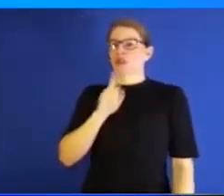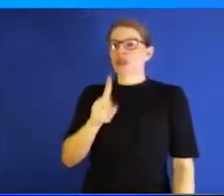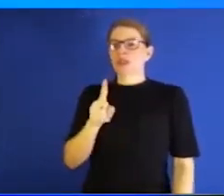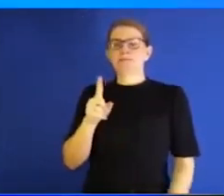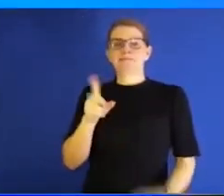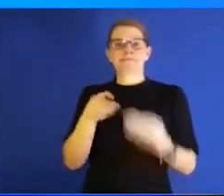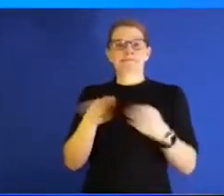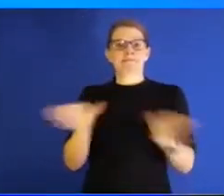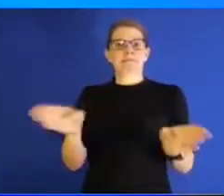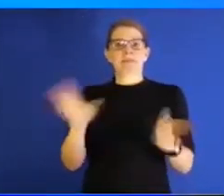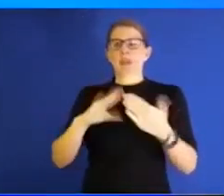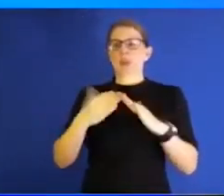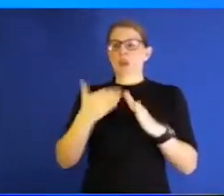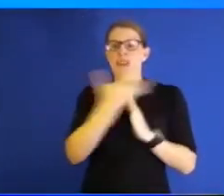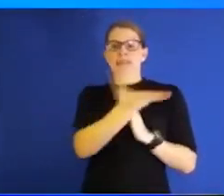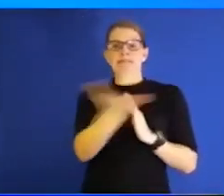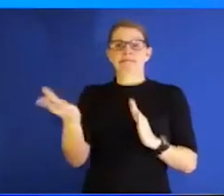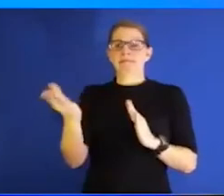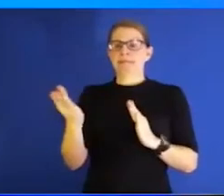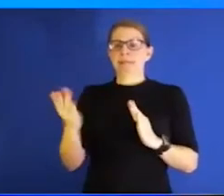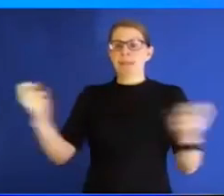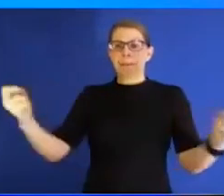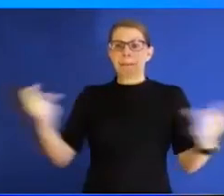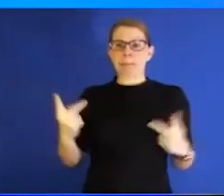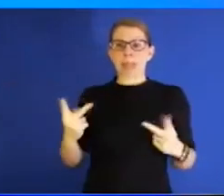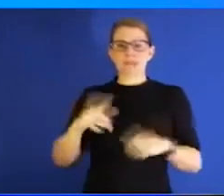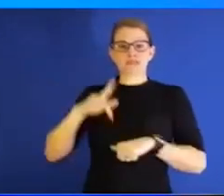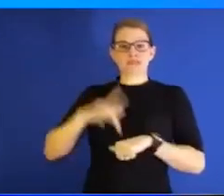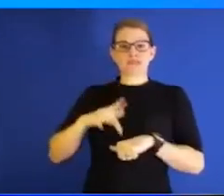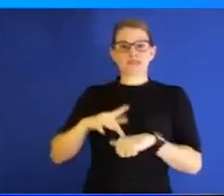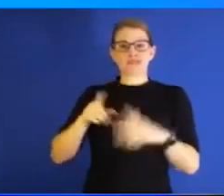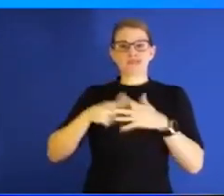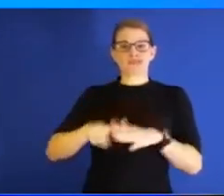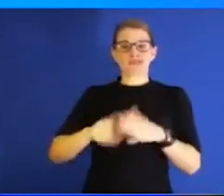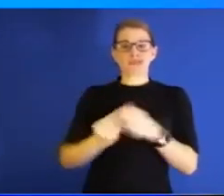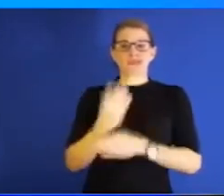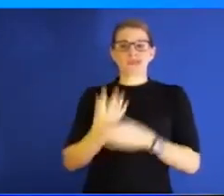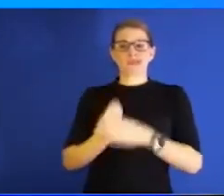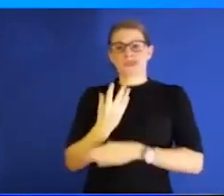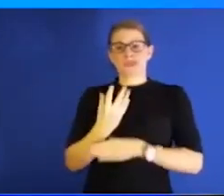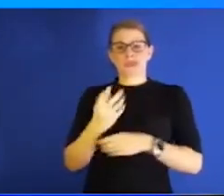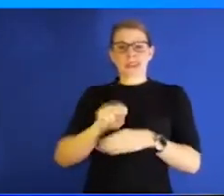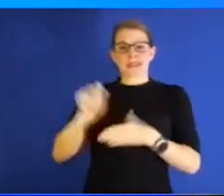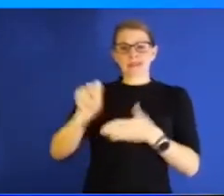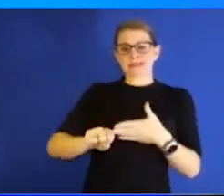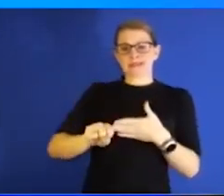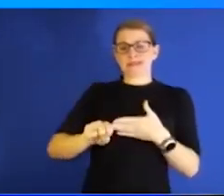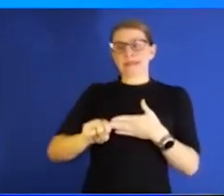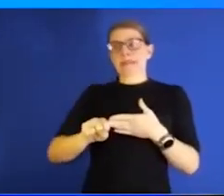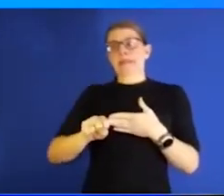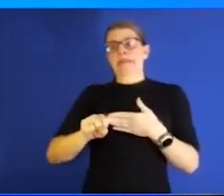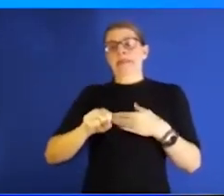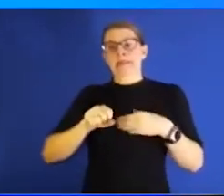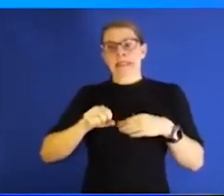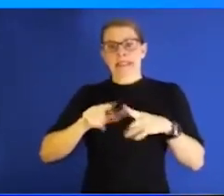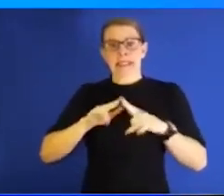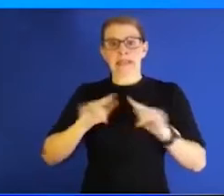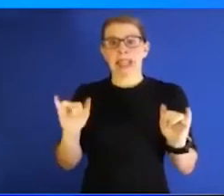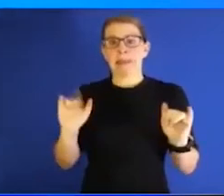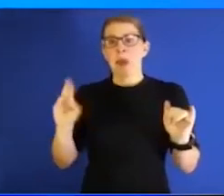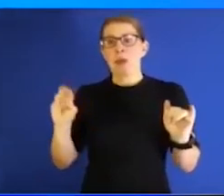came back to start spring semesters sort of in the midst of this Omicron surge that